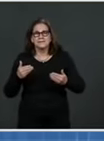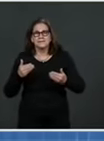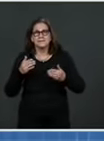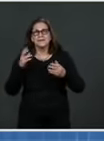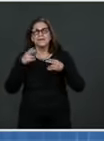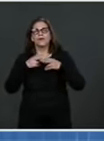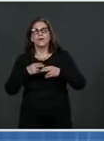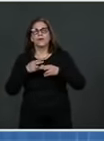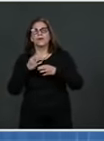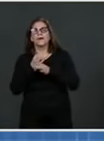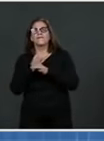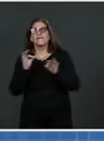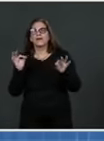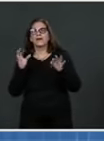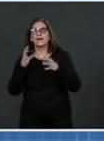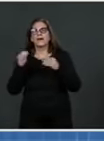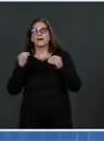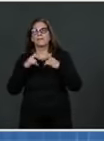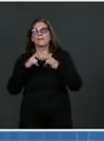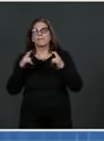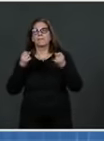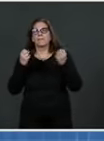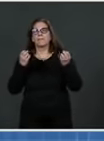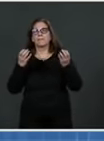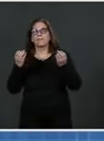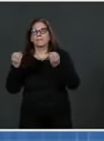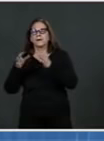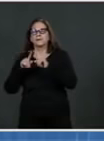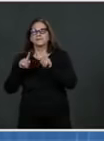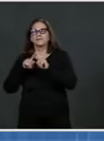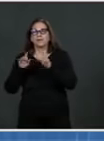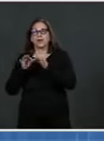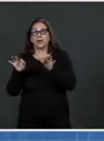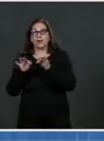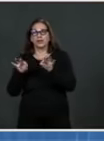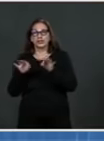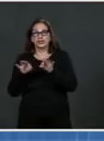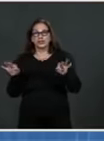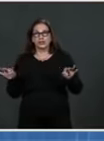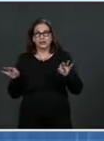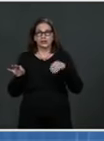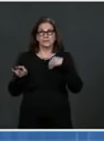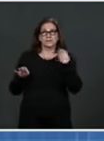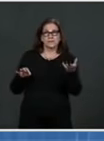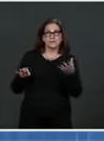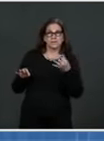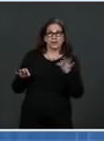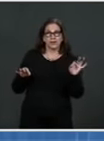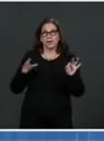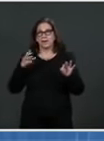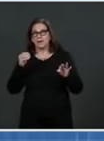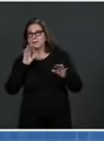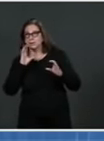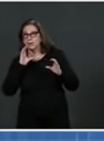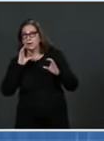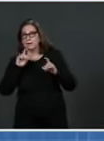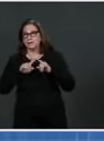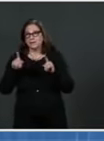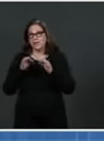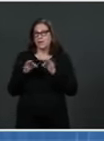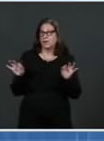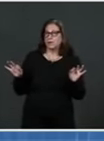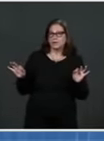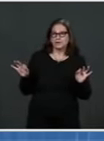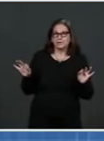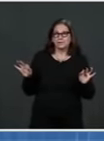from us as we complete our interagency process. But this is not slowing down the process in any way. Even